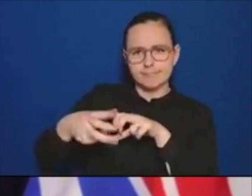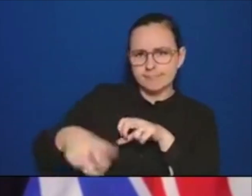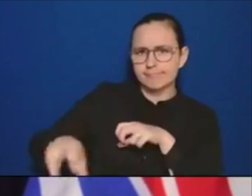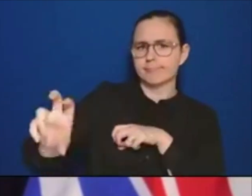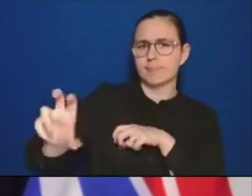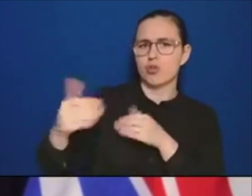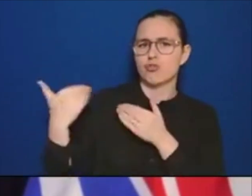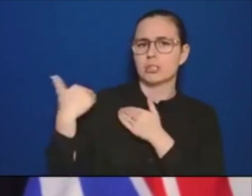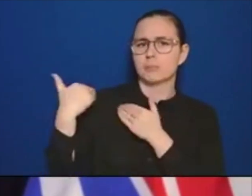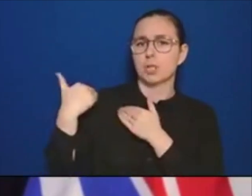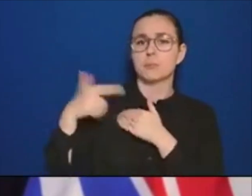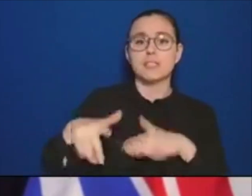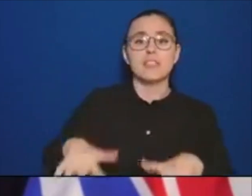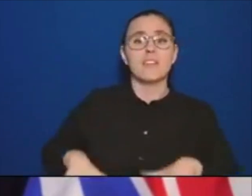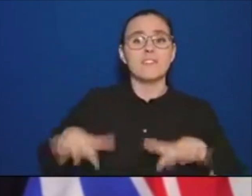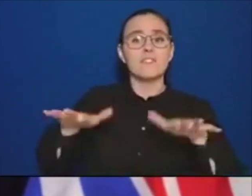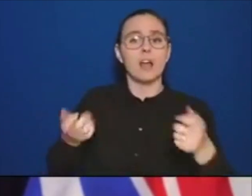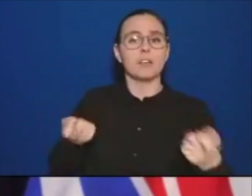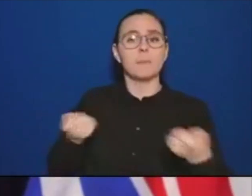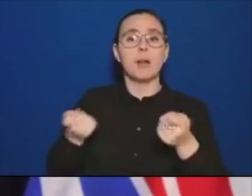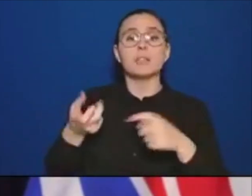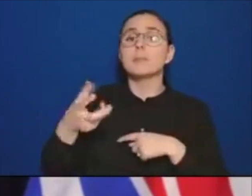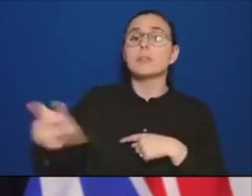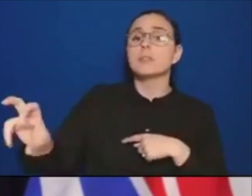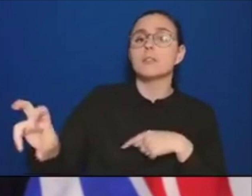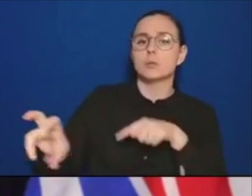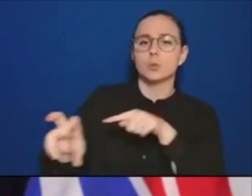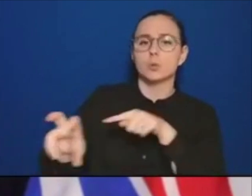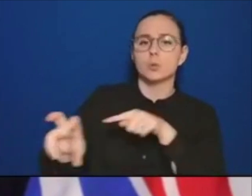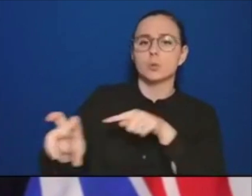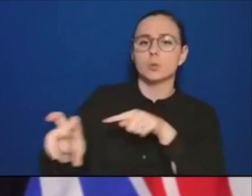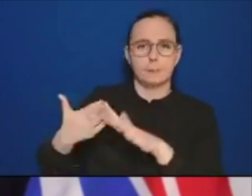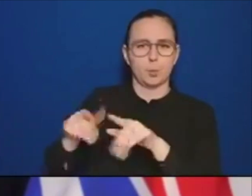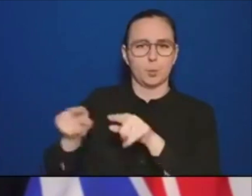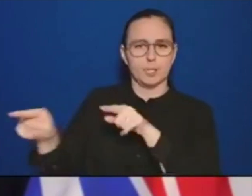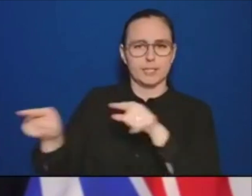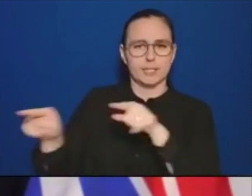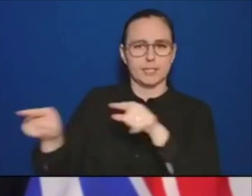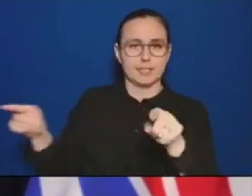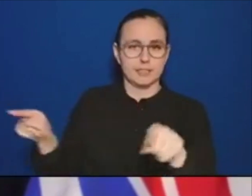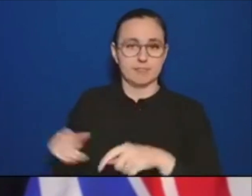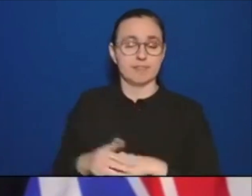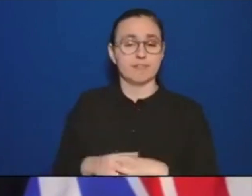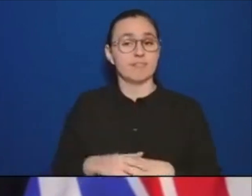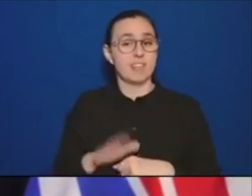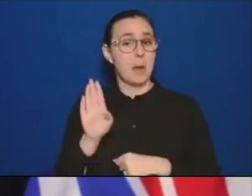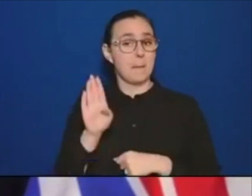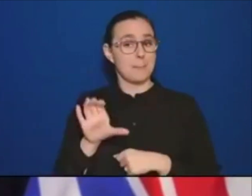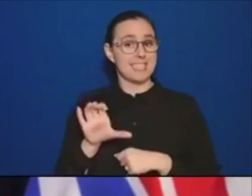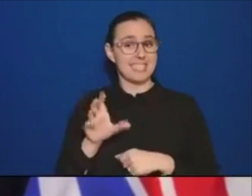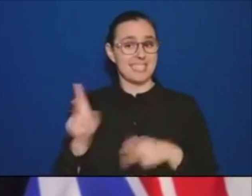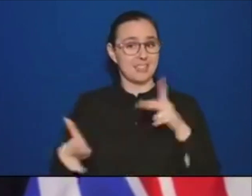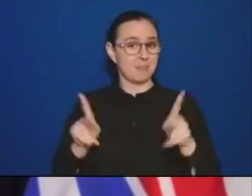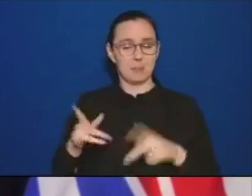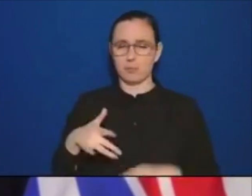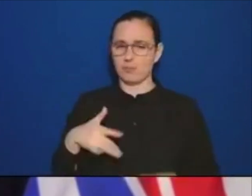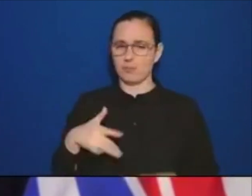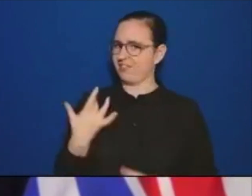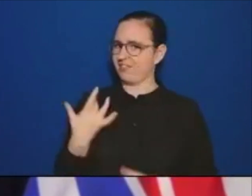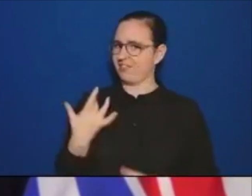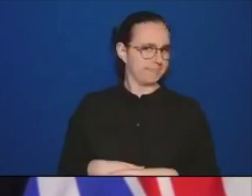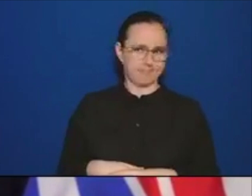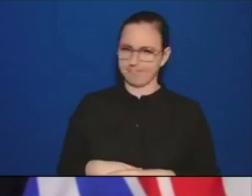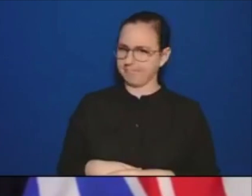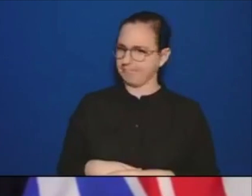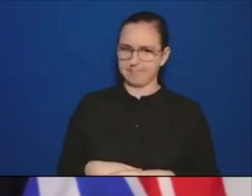And experts have said that BC's model of flood and dike management makes it harder to find regionally for the future. Just